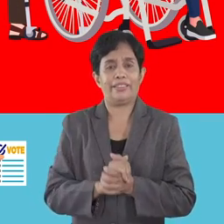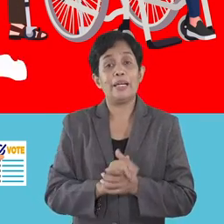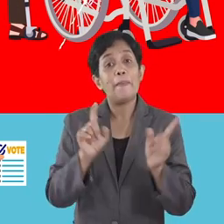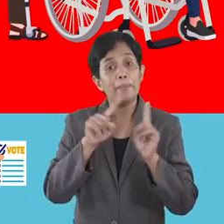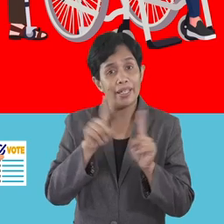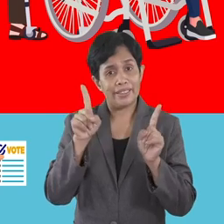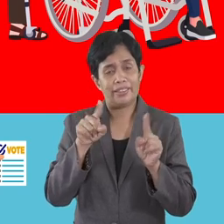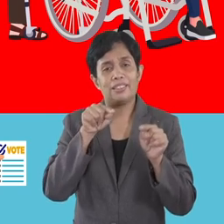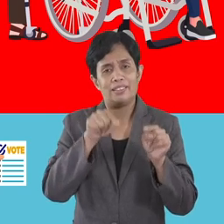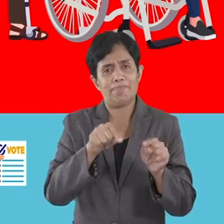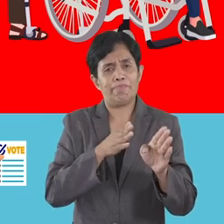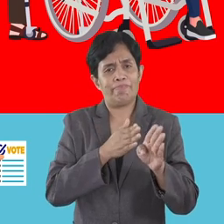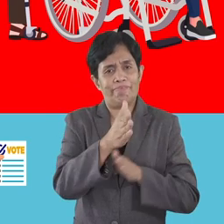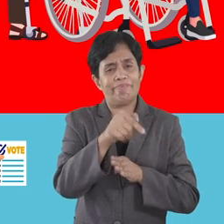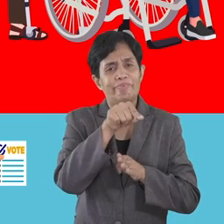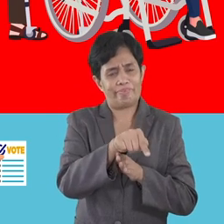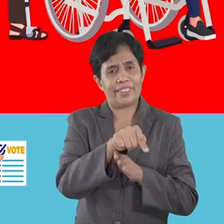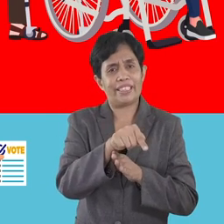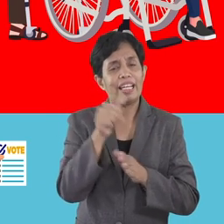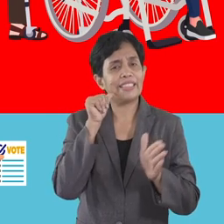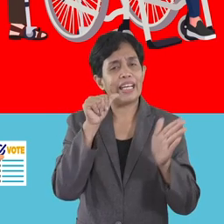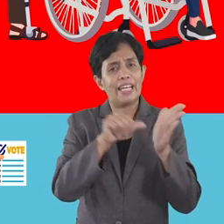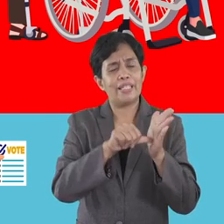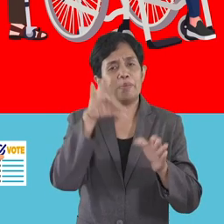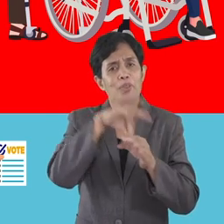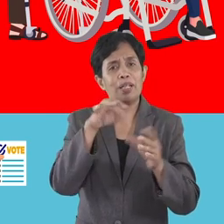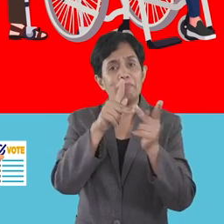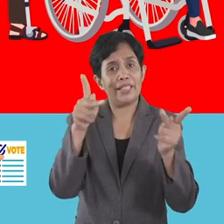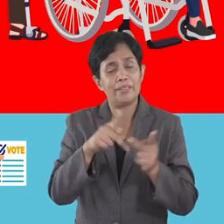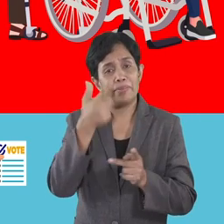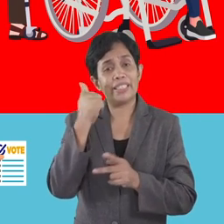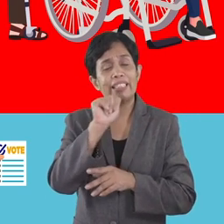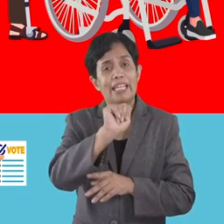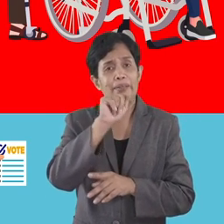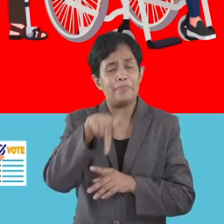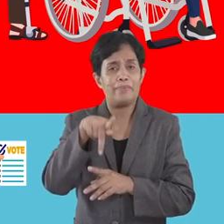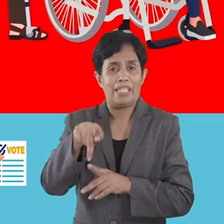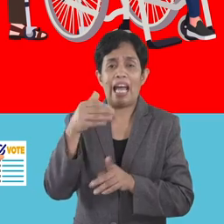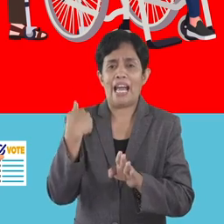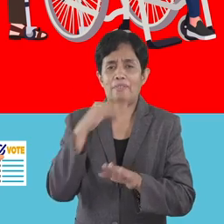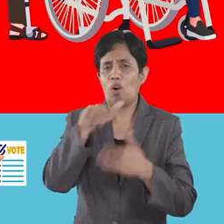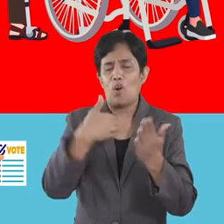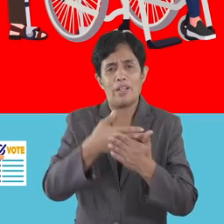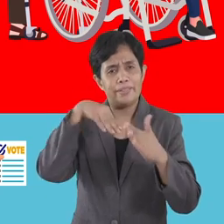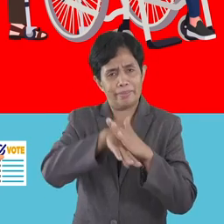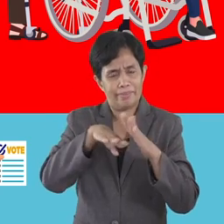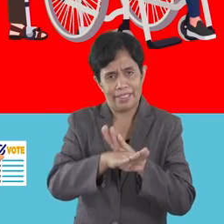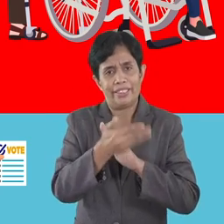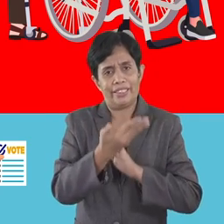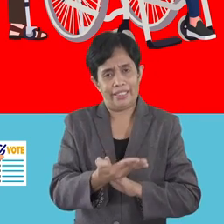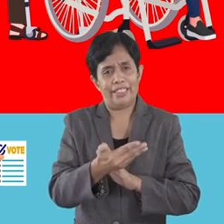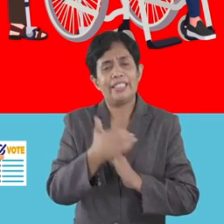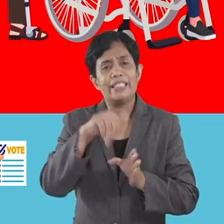Instead, they will be directed to their designated polling places because APPs have all the accessibility features